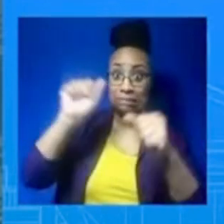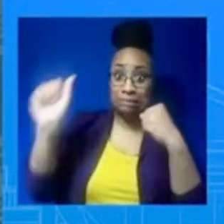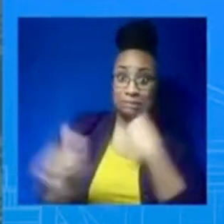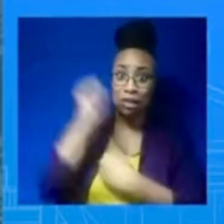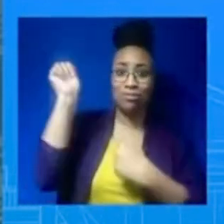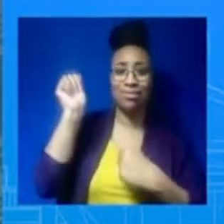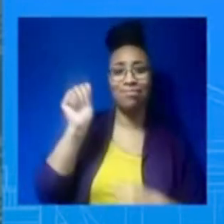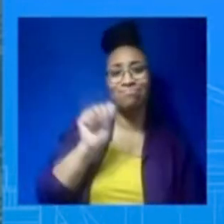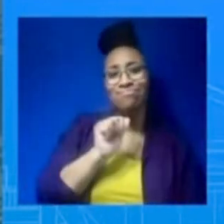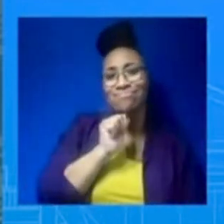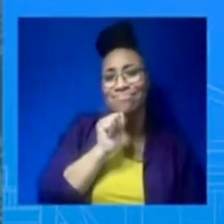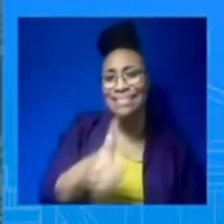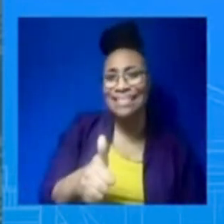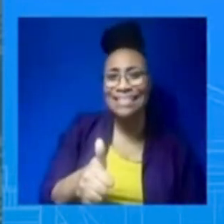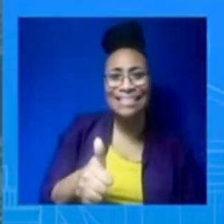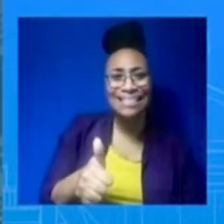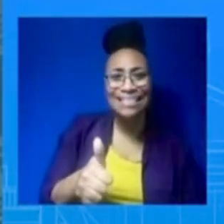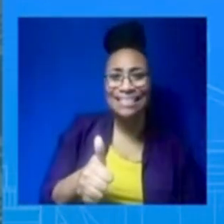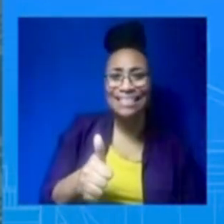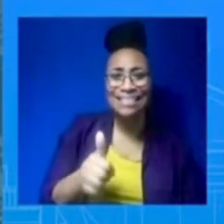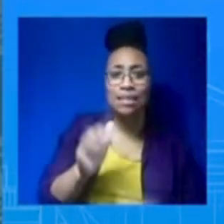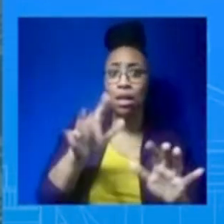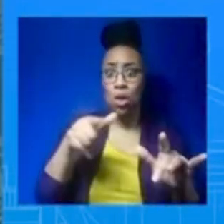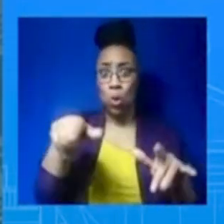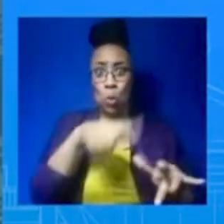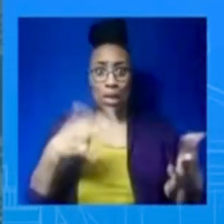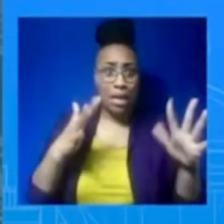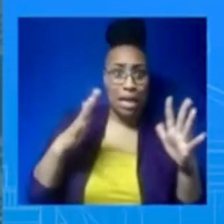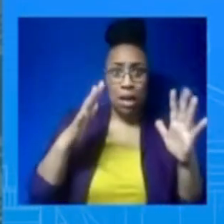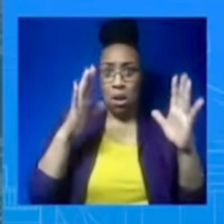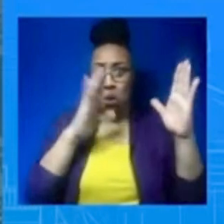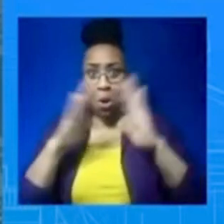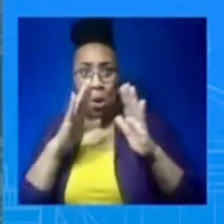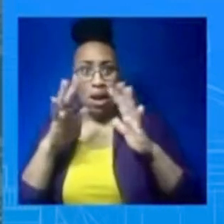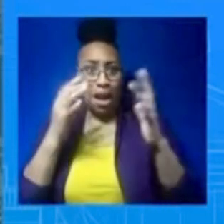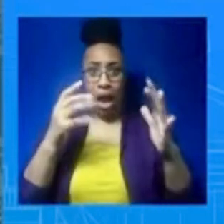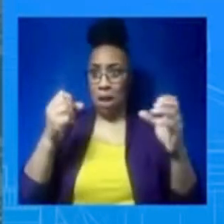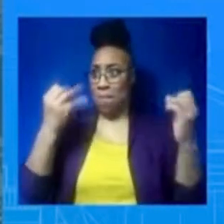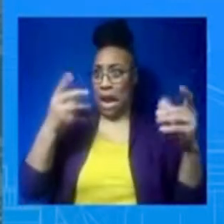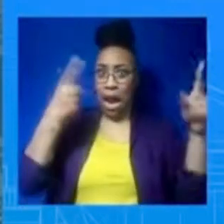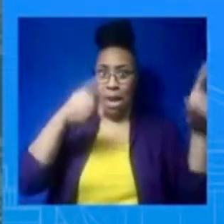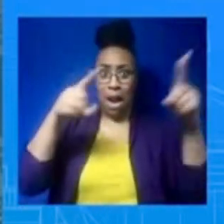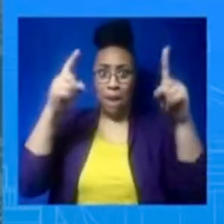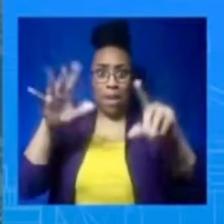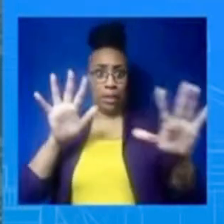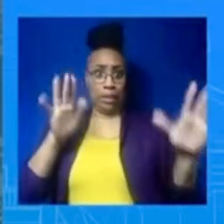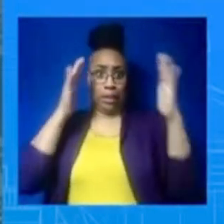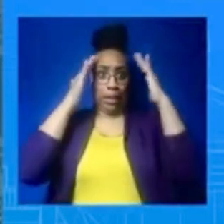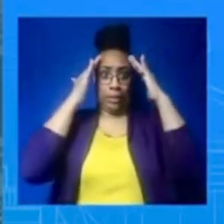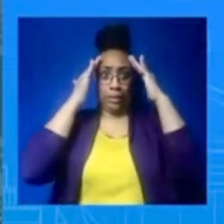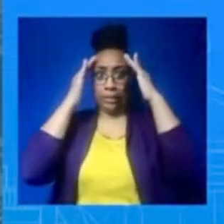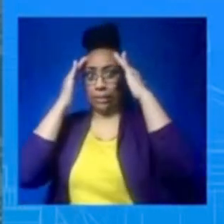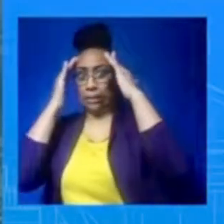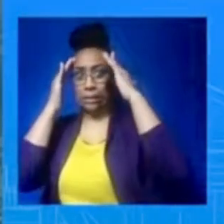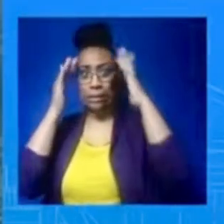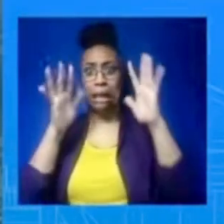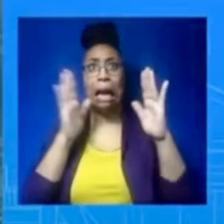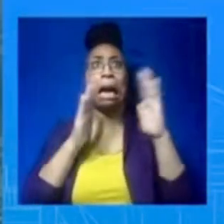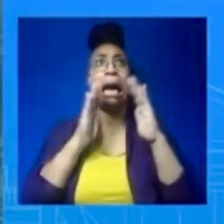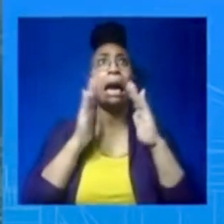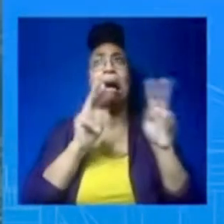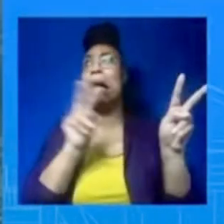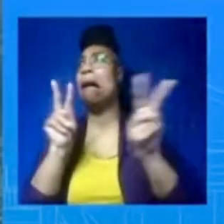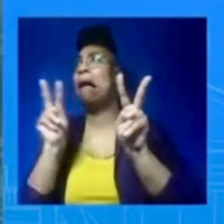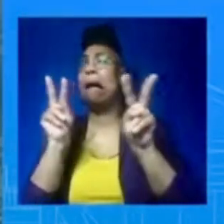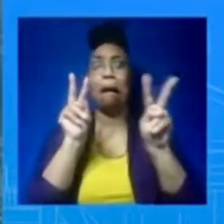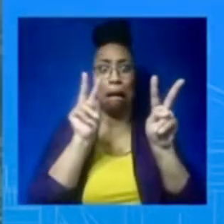of attack balloons or that they're at greater risk. If anything, look back at how we dealt